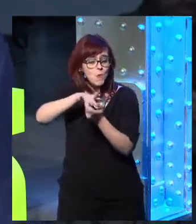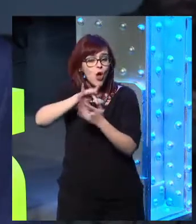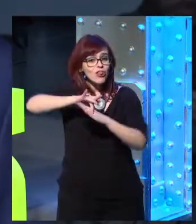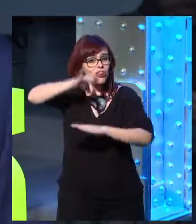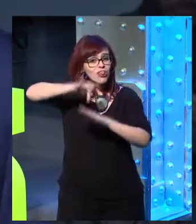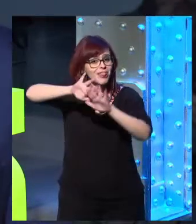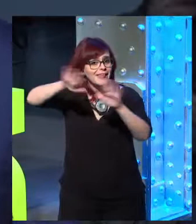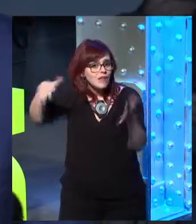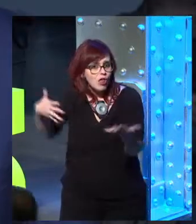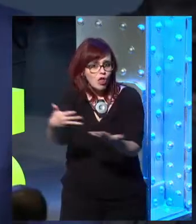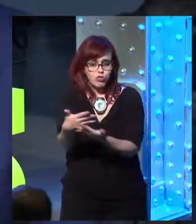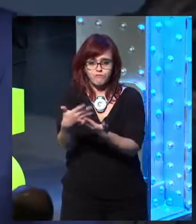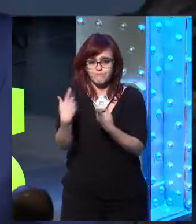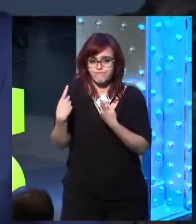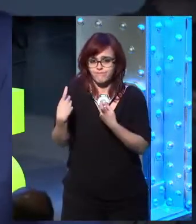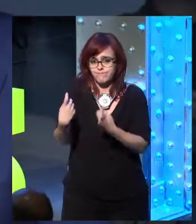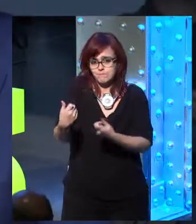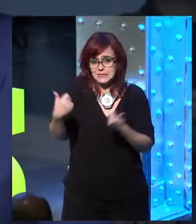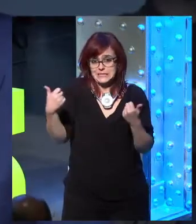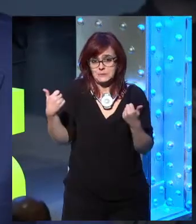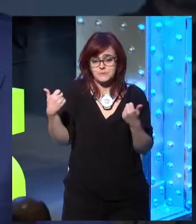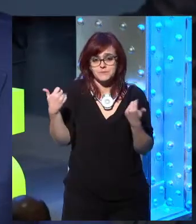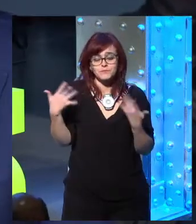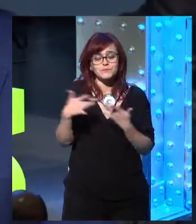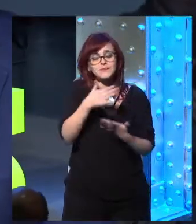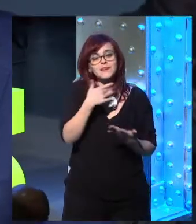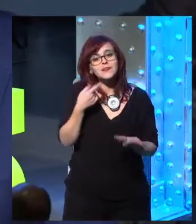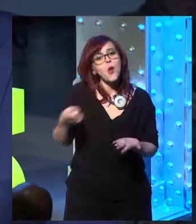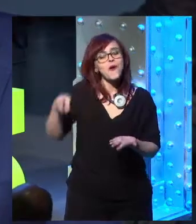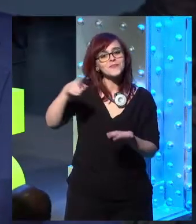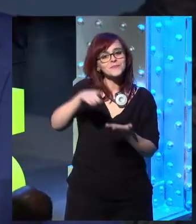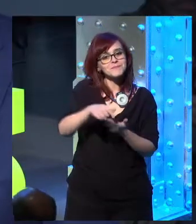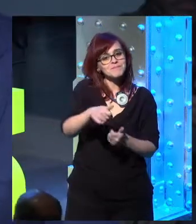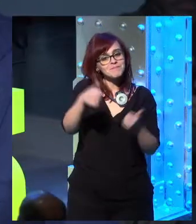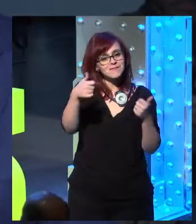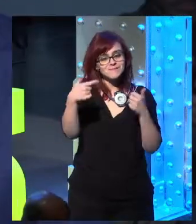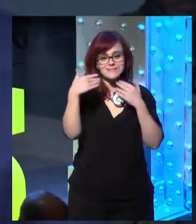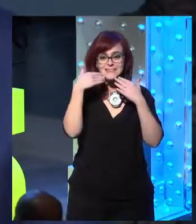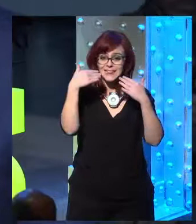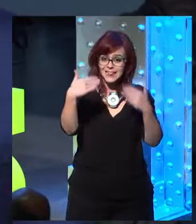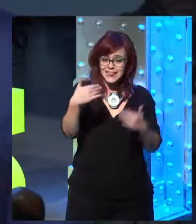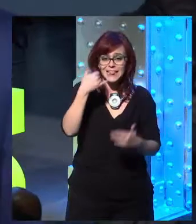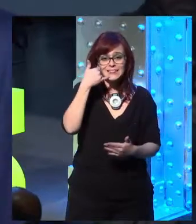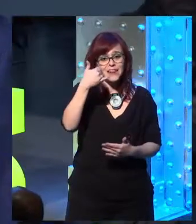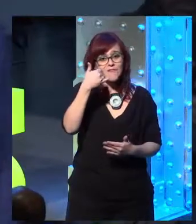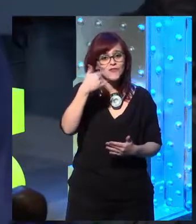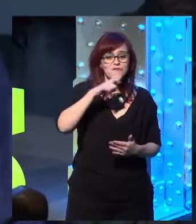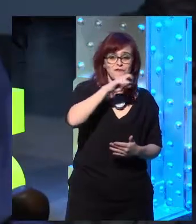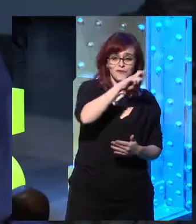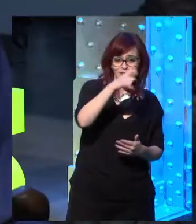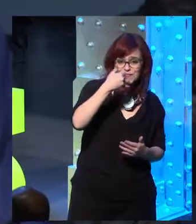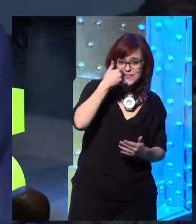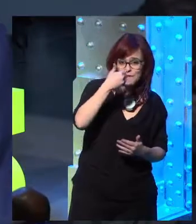digitalization process. So I want to insist once again on the